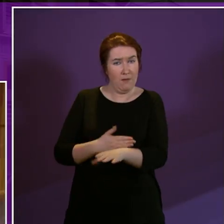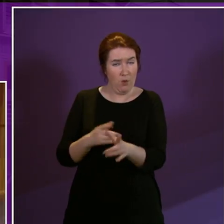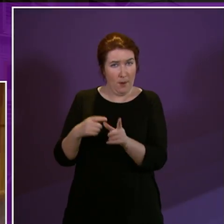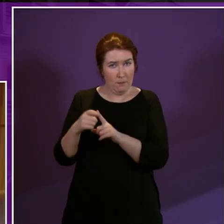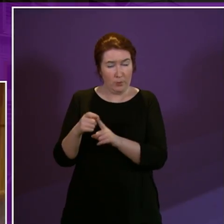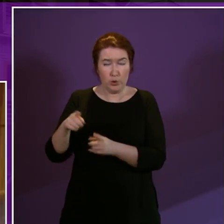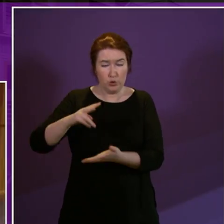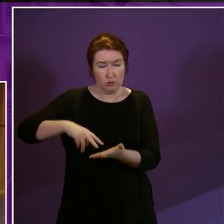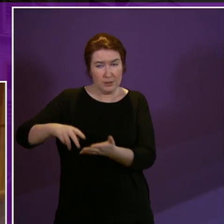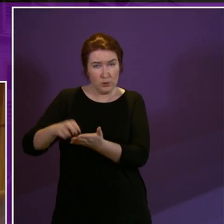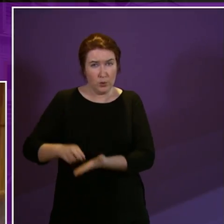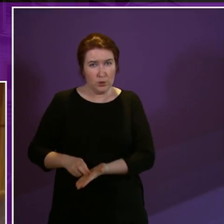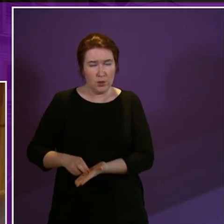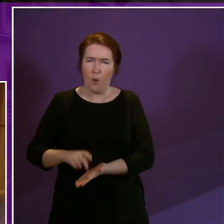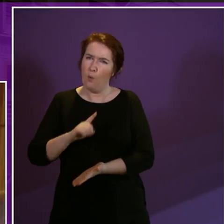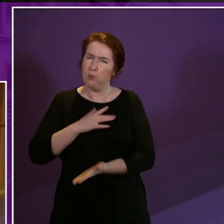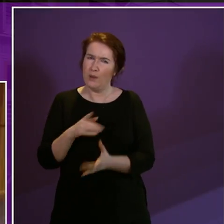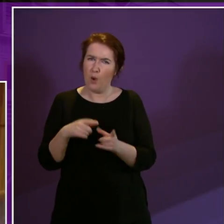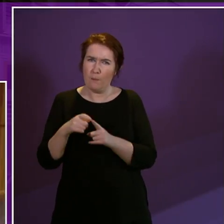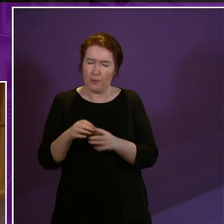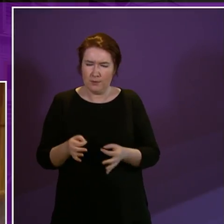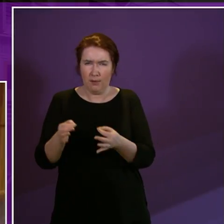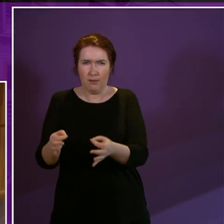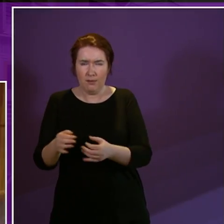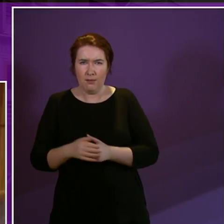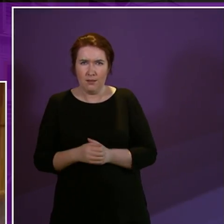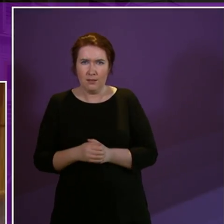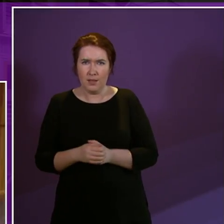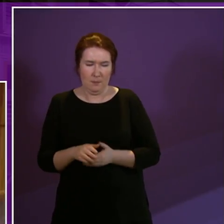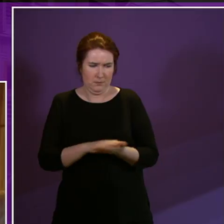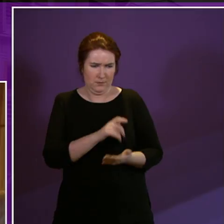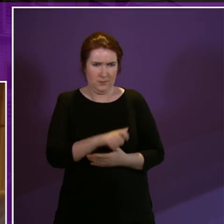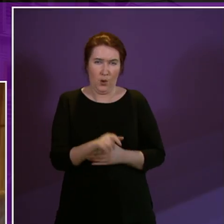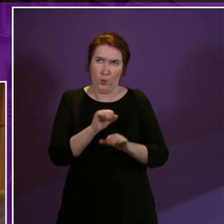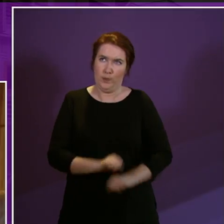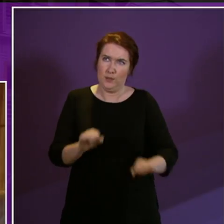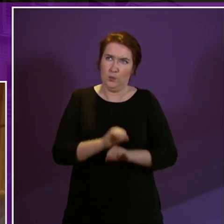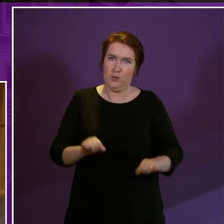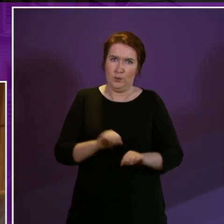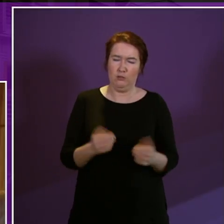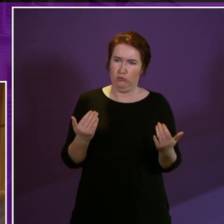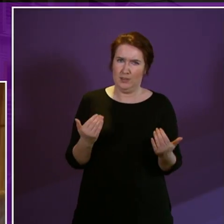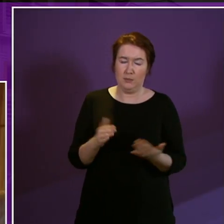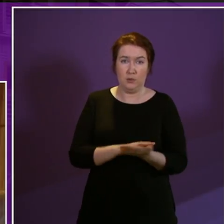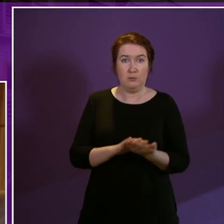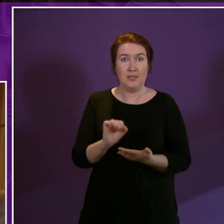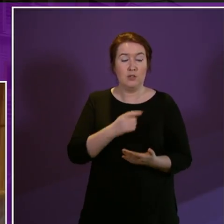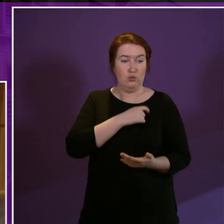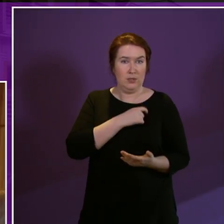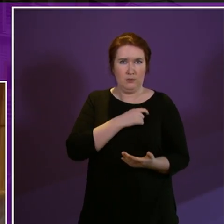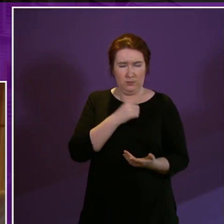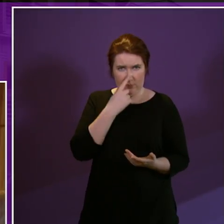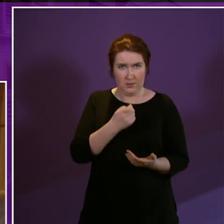appointments why not schedule appointments for later less time waiting in a reception might alleviate some of the anxiety